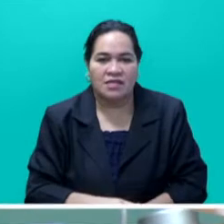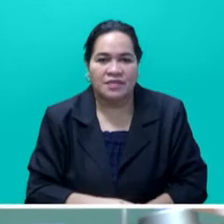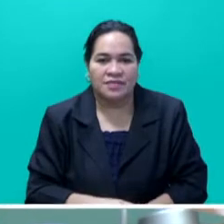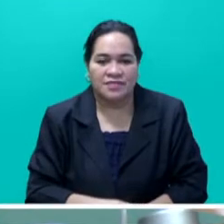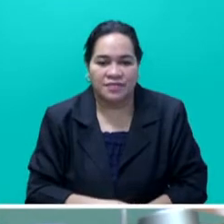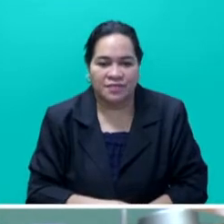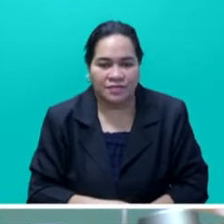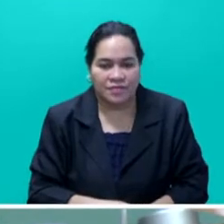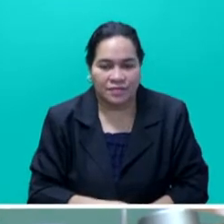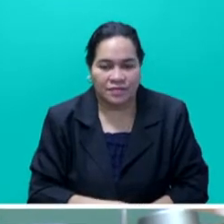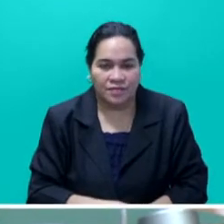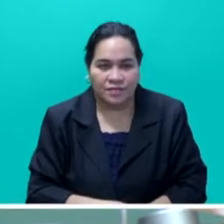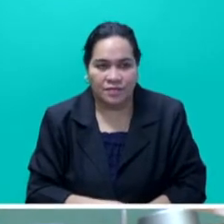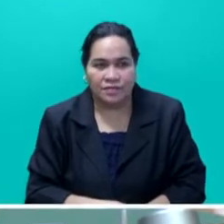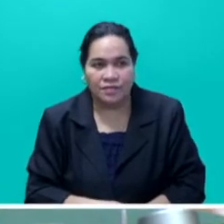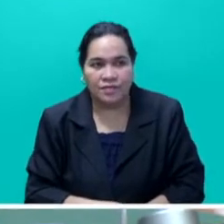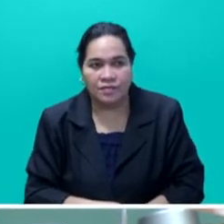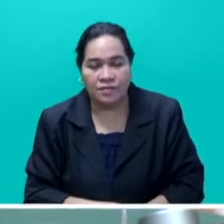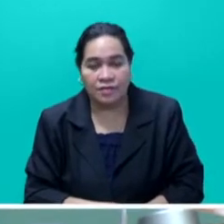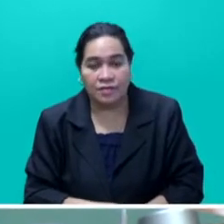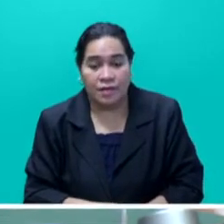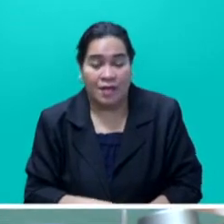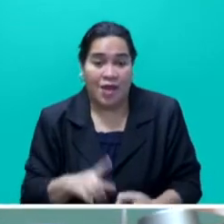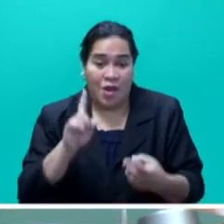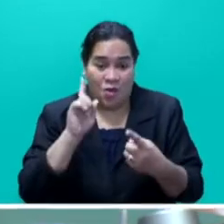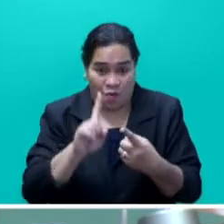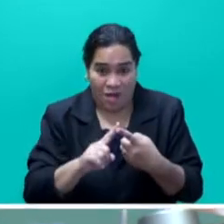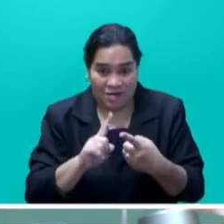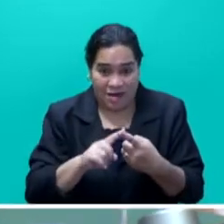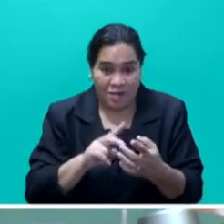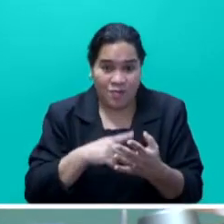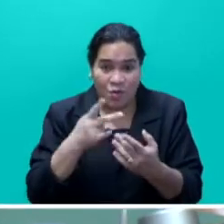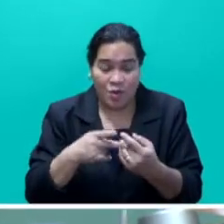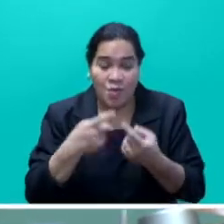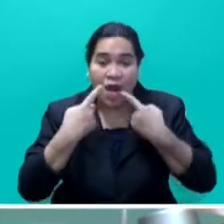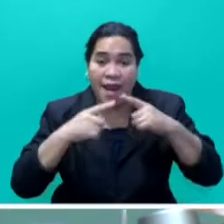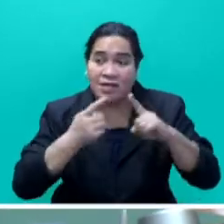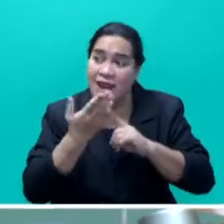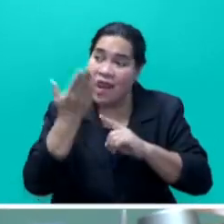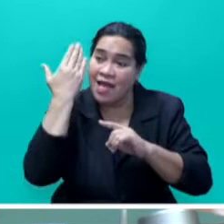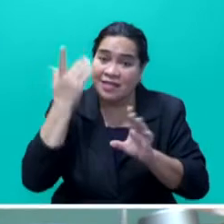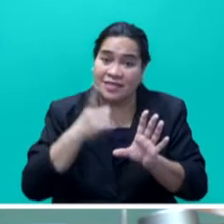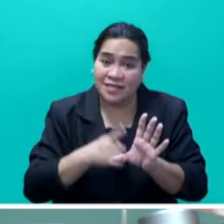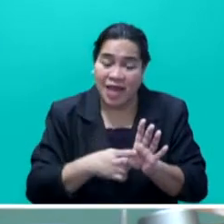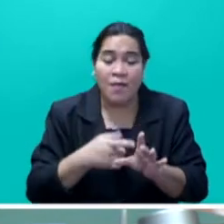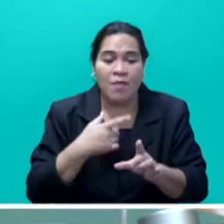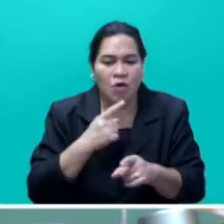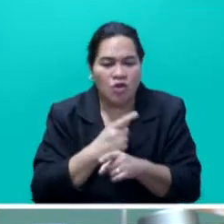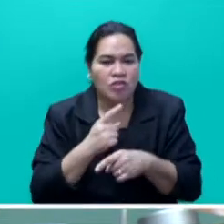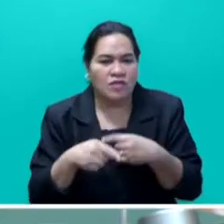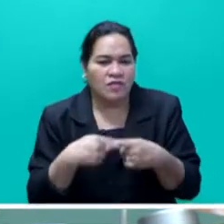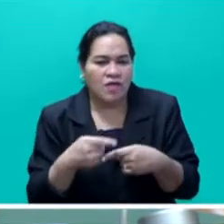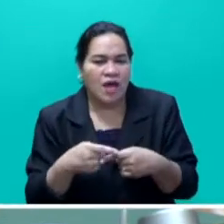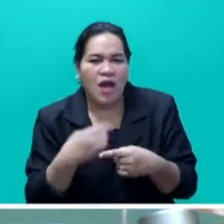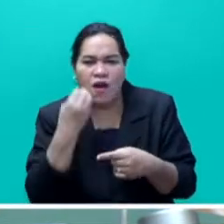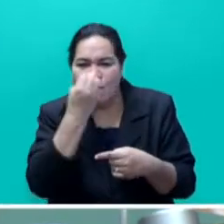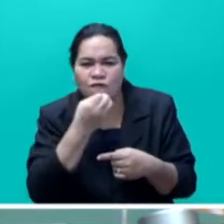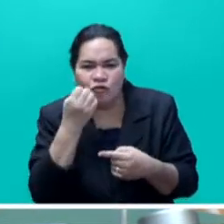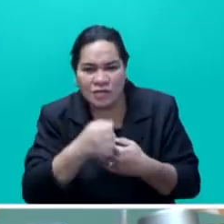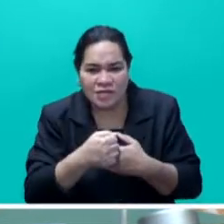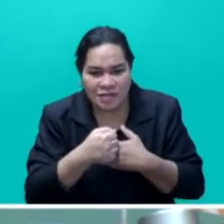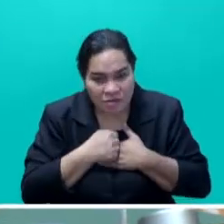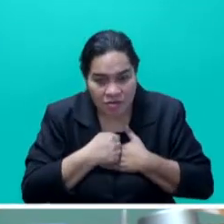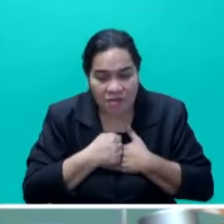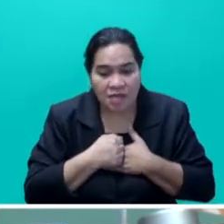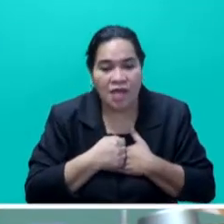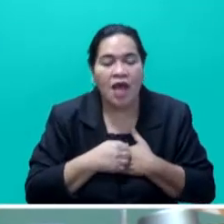Mr Speaker Sayer, one of the initiatives which we had announced last year with regard to food security was home gardening program, whereby